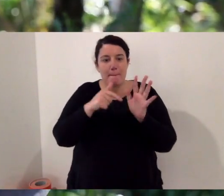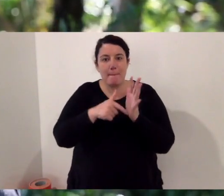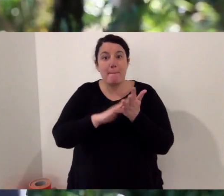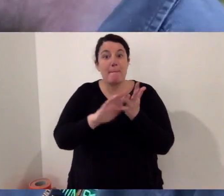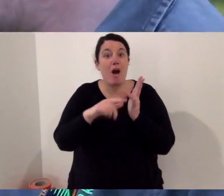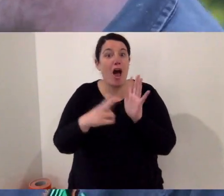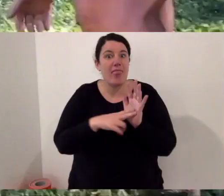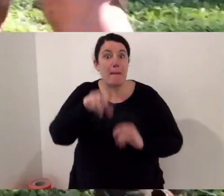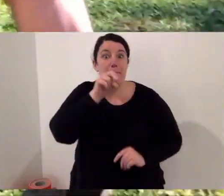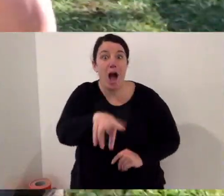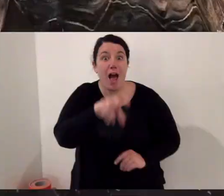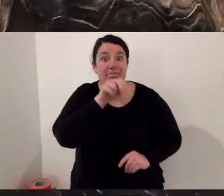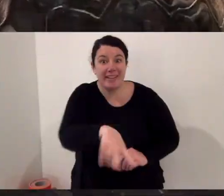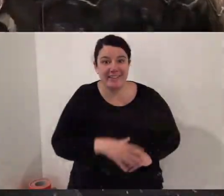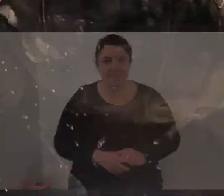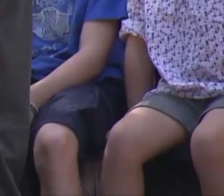pythons.